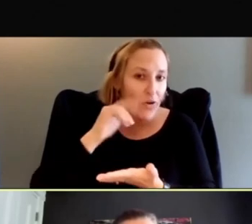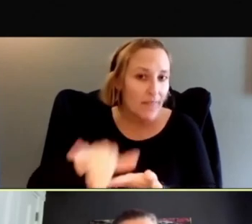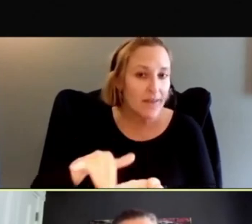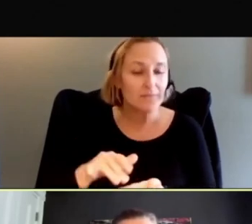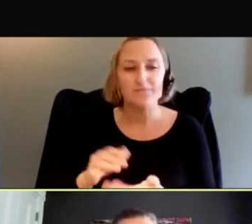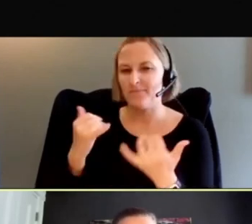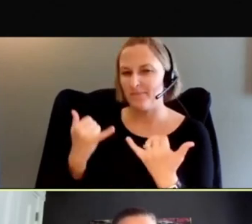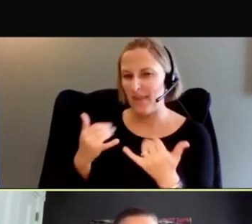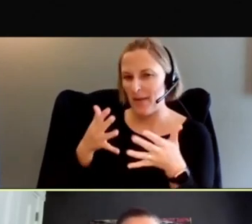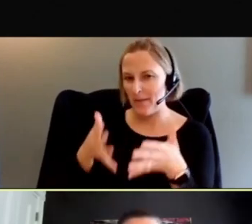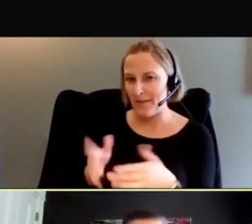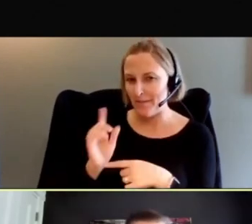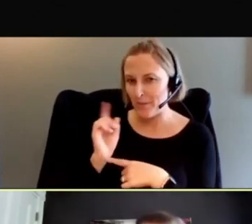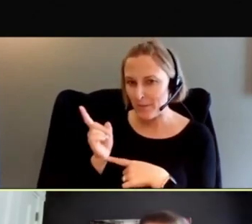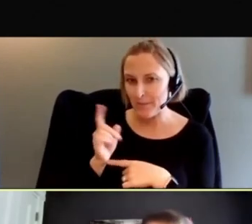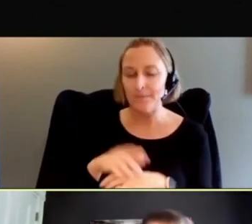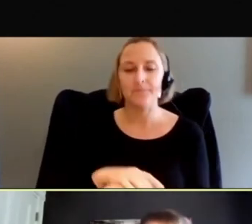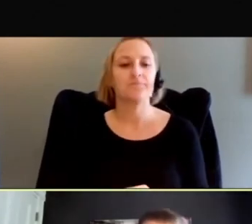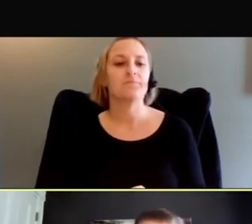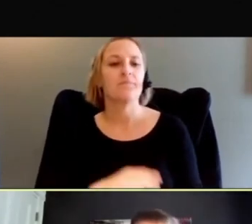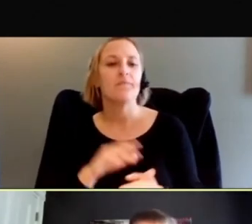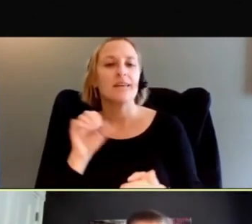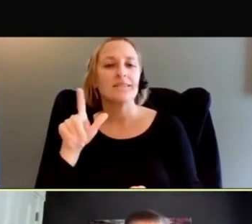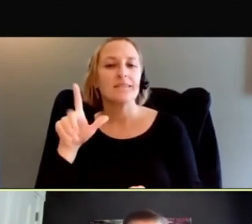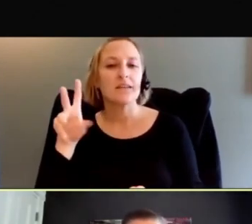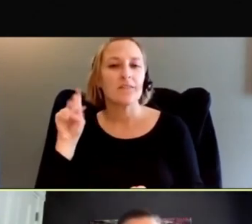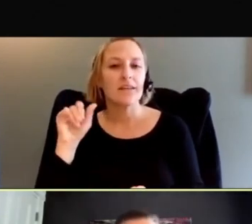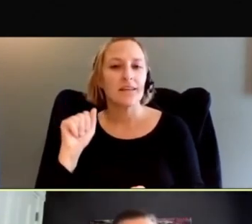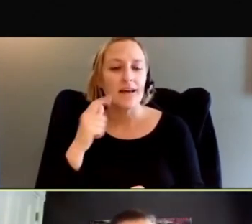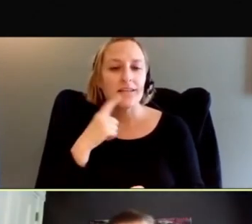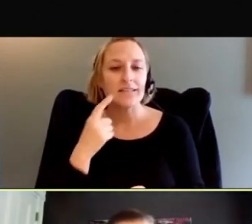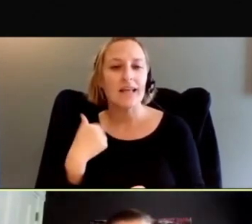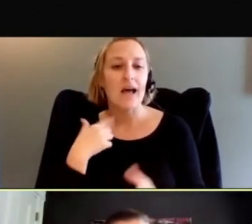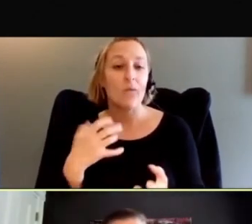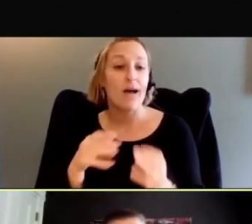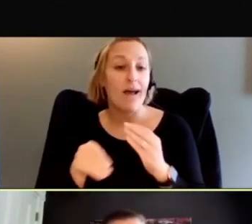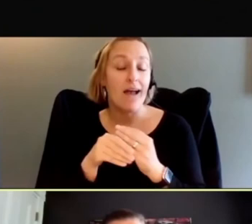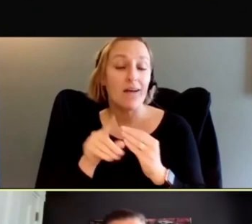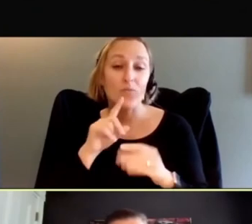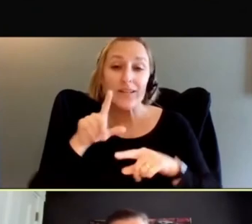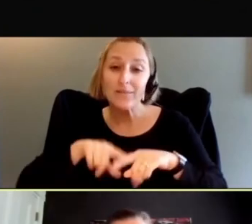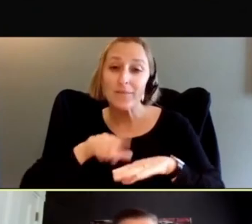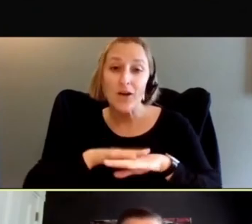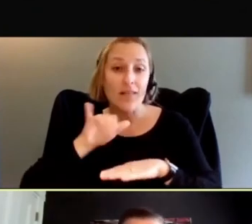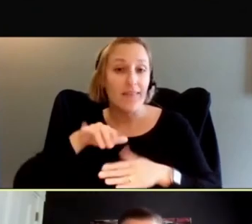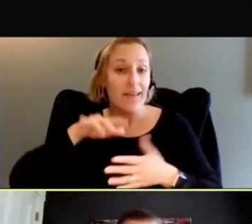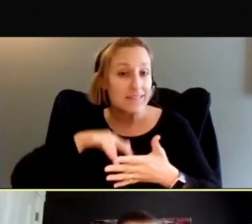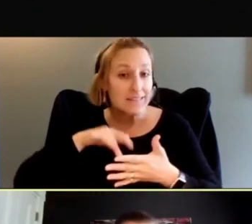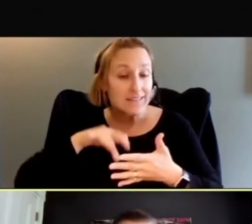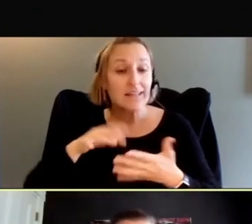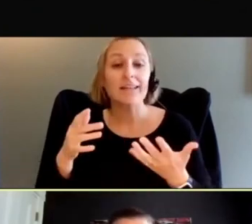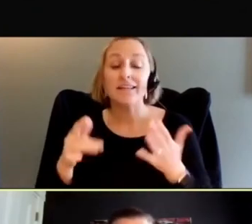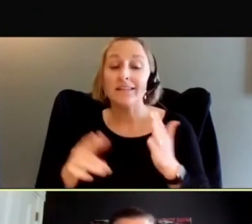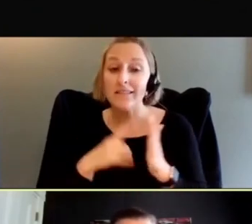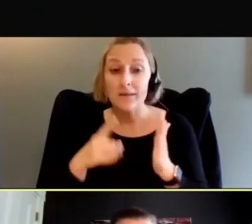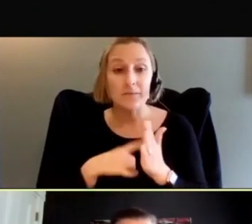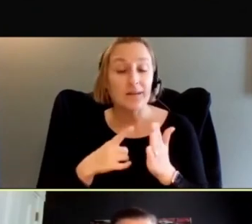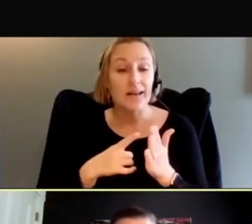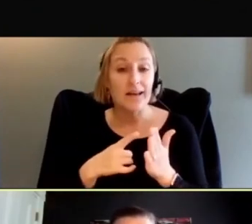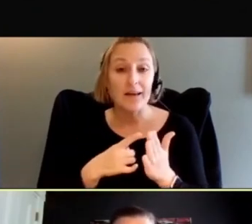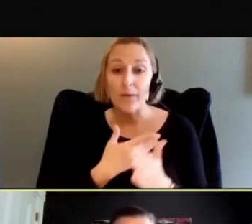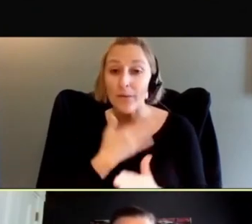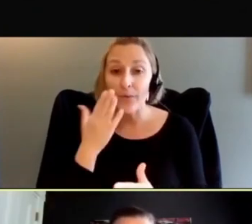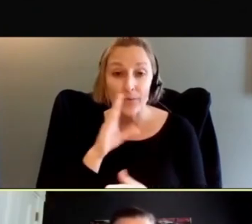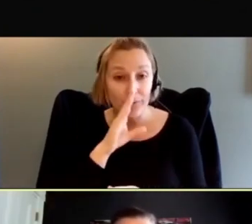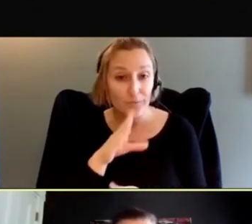I might just add that, um, it sort of, it can depend on the study though, too. Sometimes there is no direct benefit